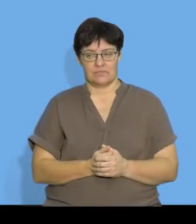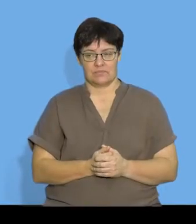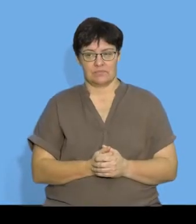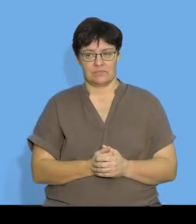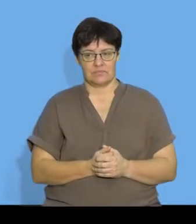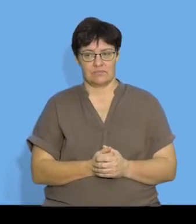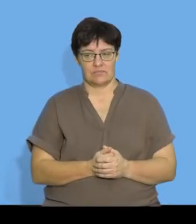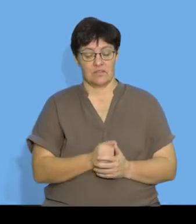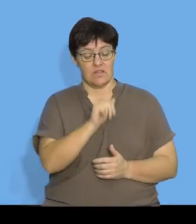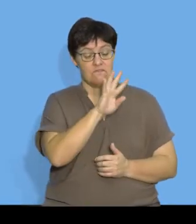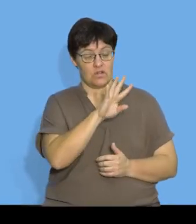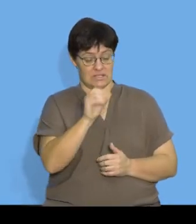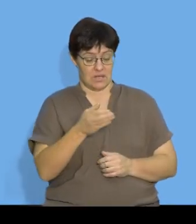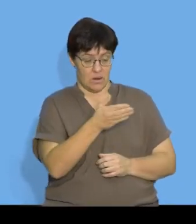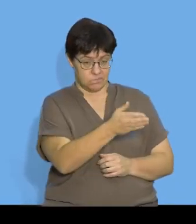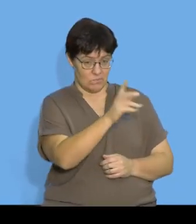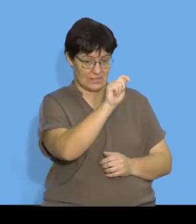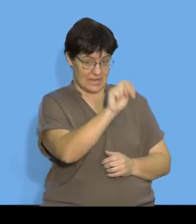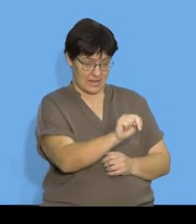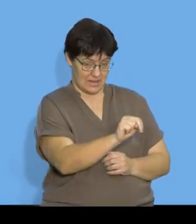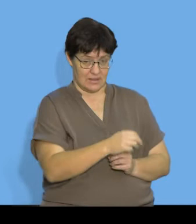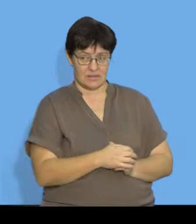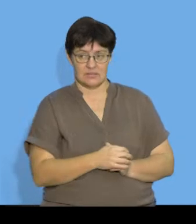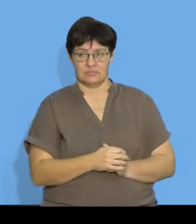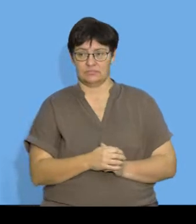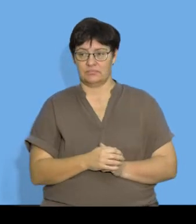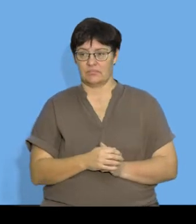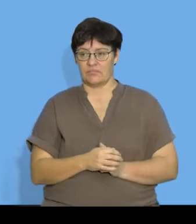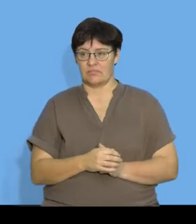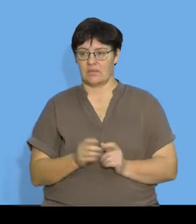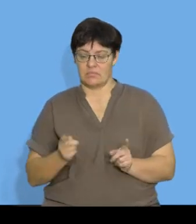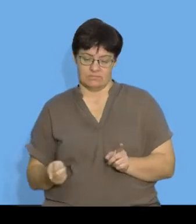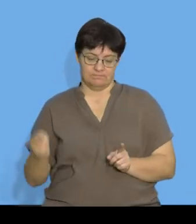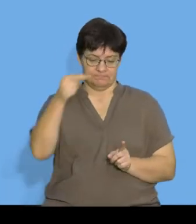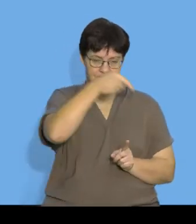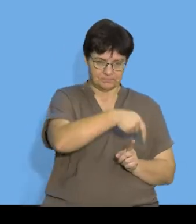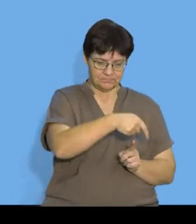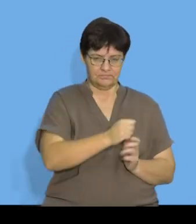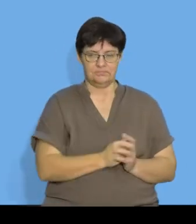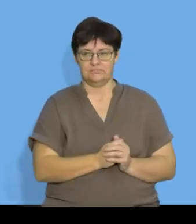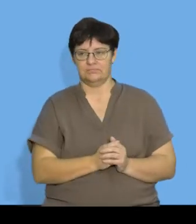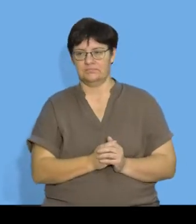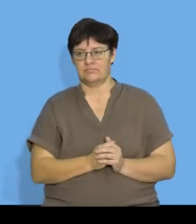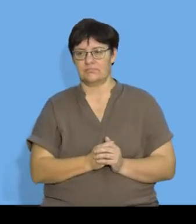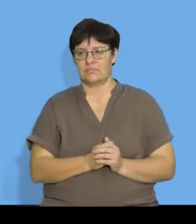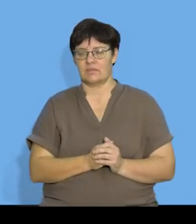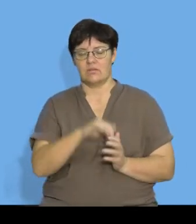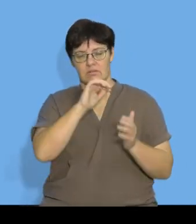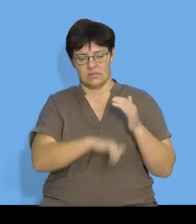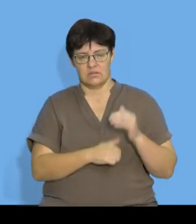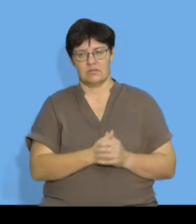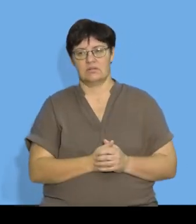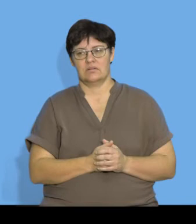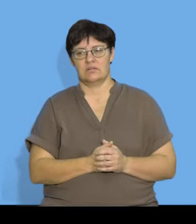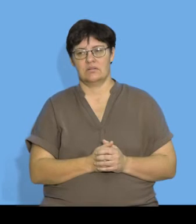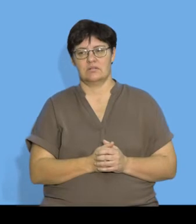So I've substituted in 40 for TN so it's going to be subtracted by 16 so